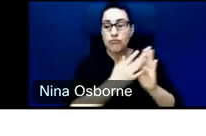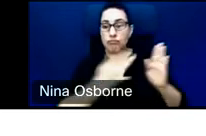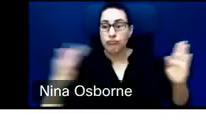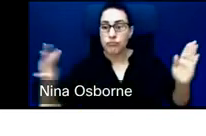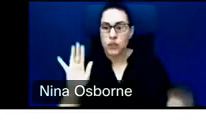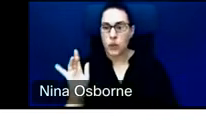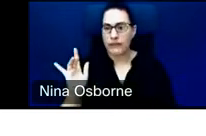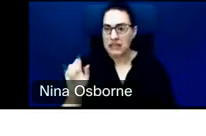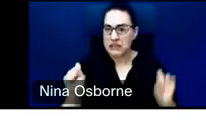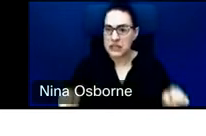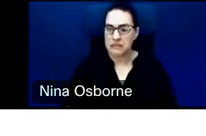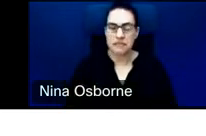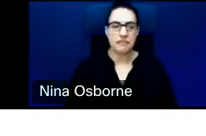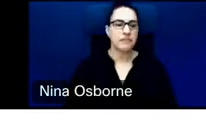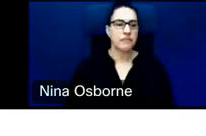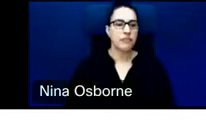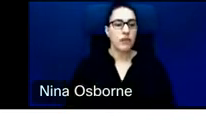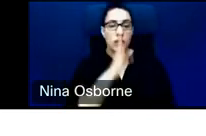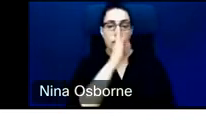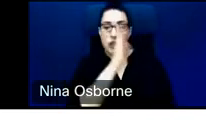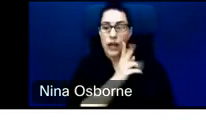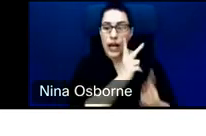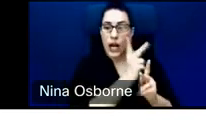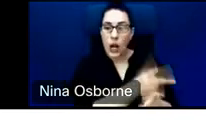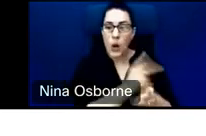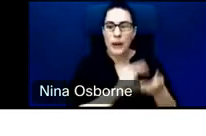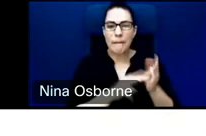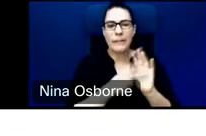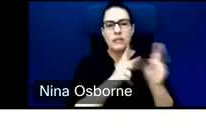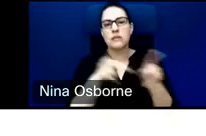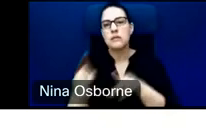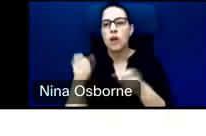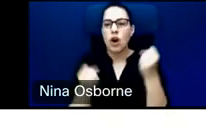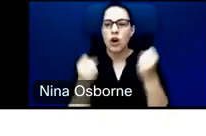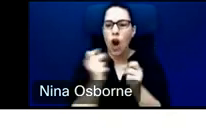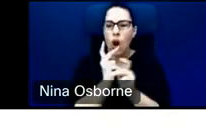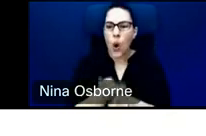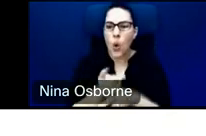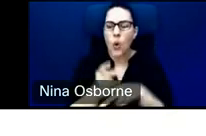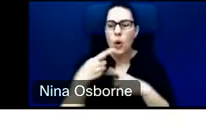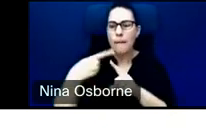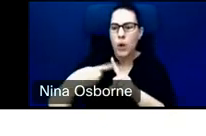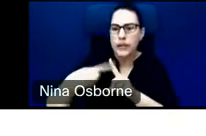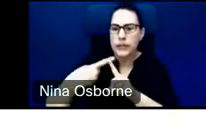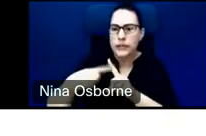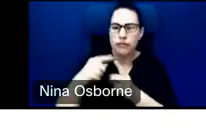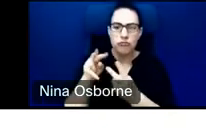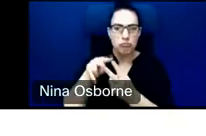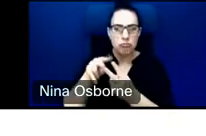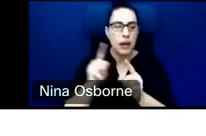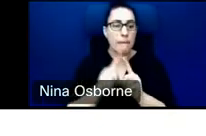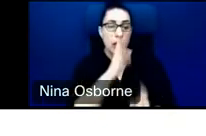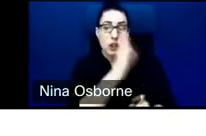loans are very similar to a car loan or mortgage loan that you would have, but direct loans are really critical because they're the